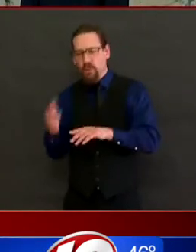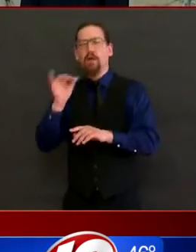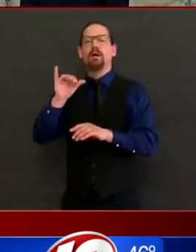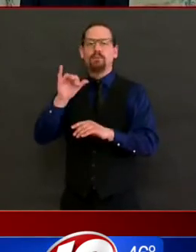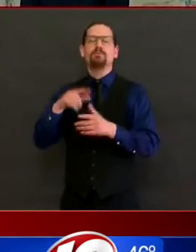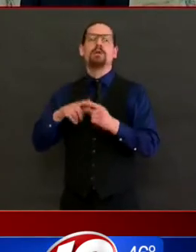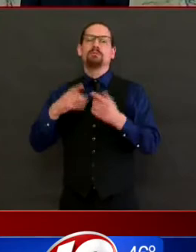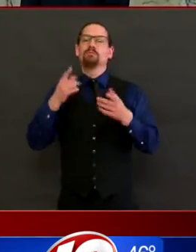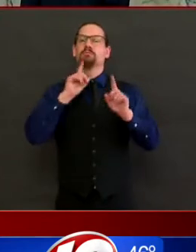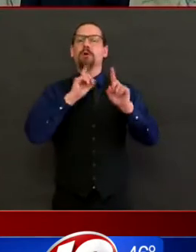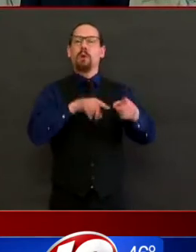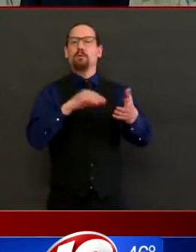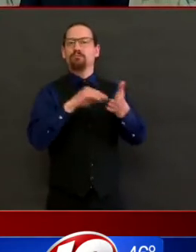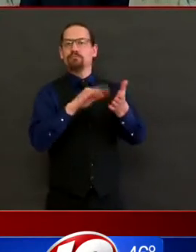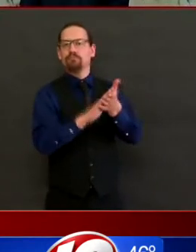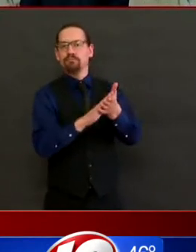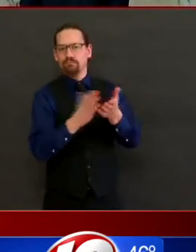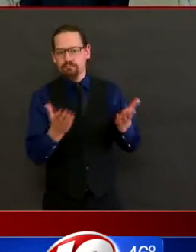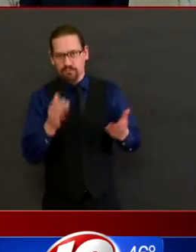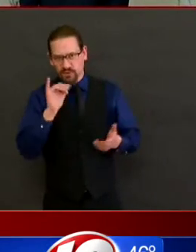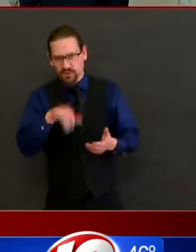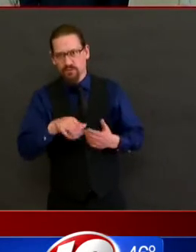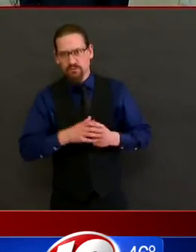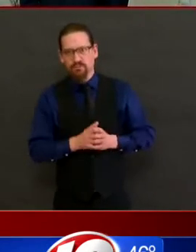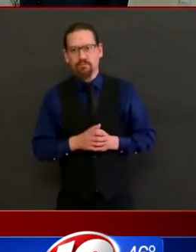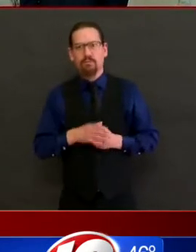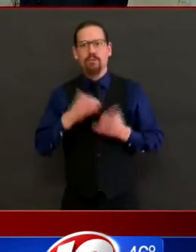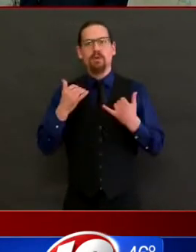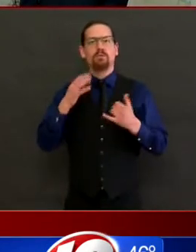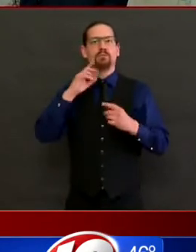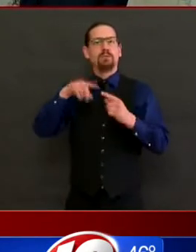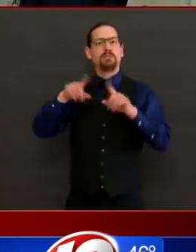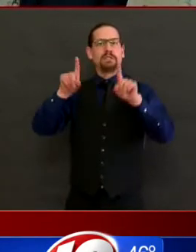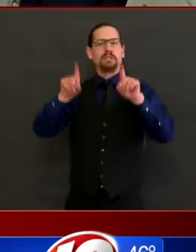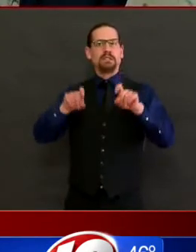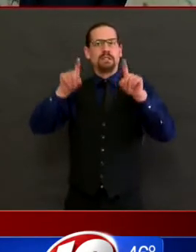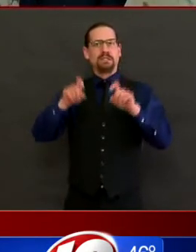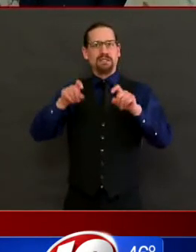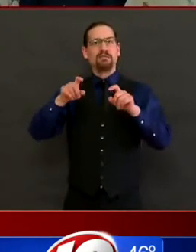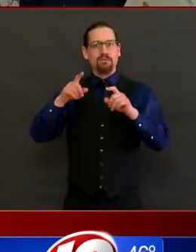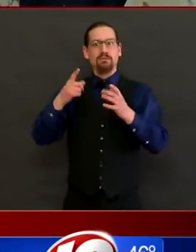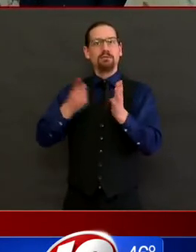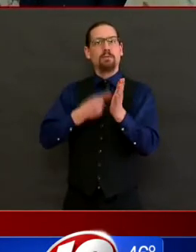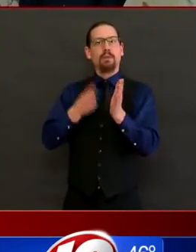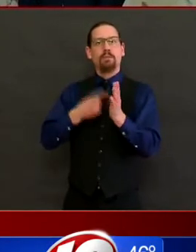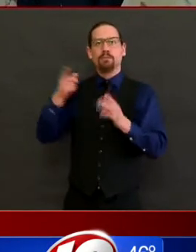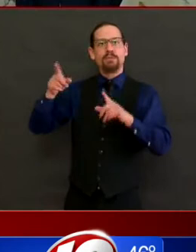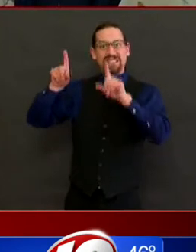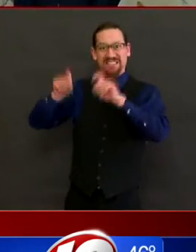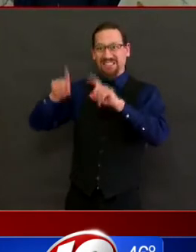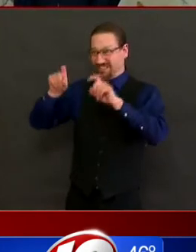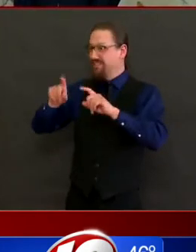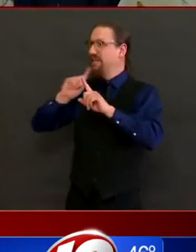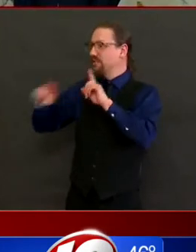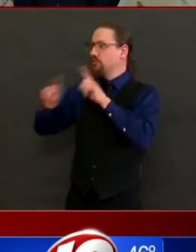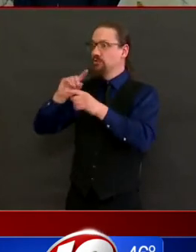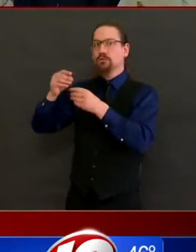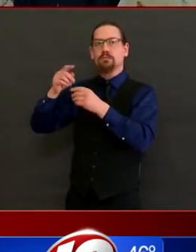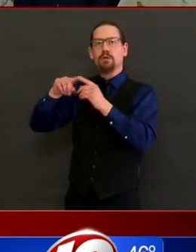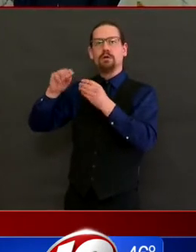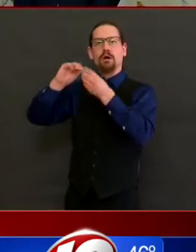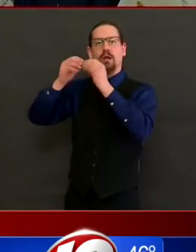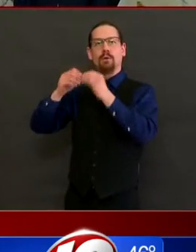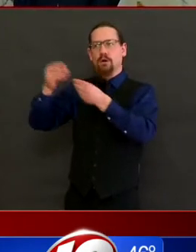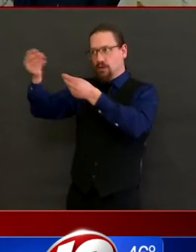specimen for testing is collected from someone and then they unfortunately pass